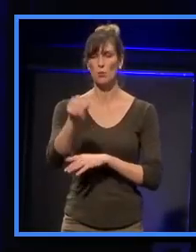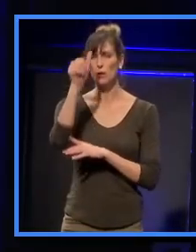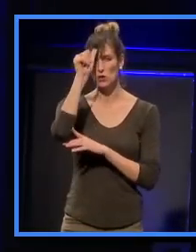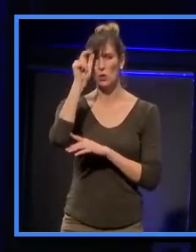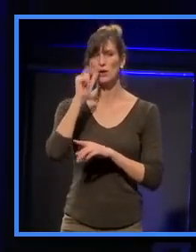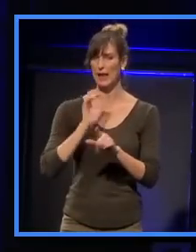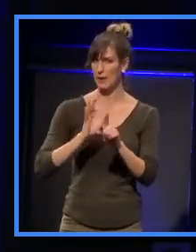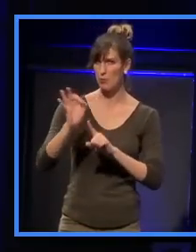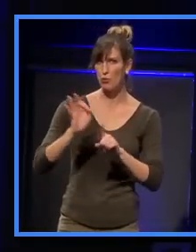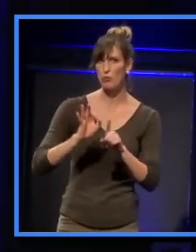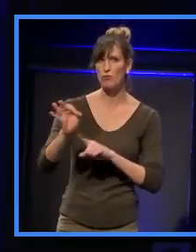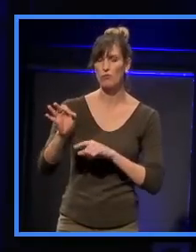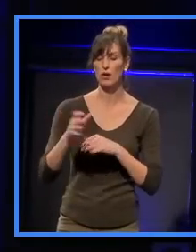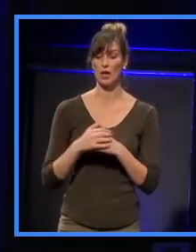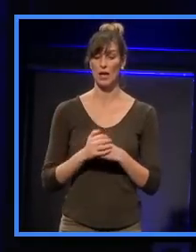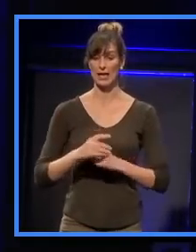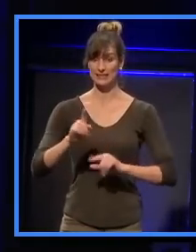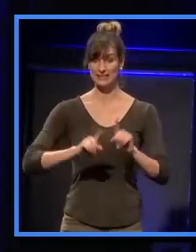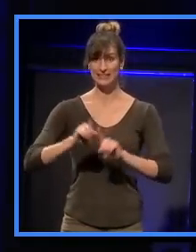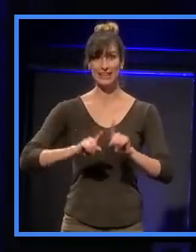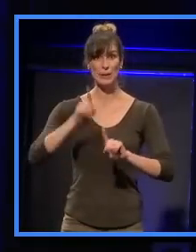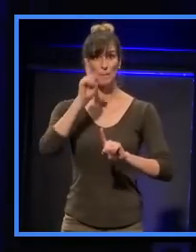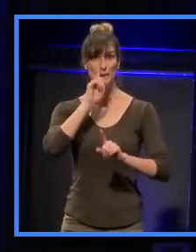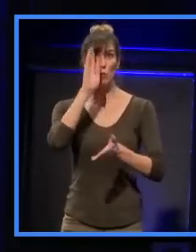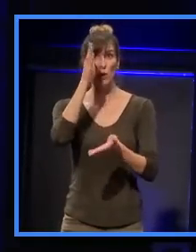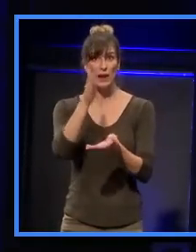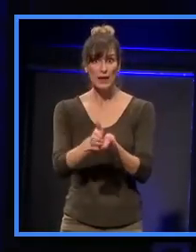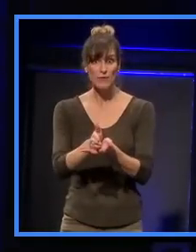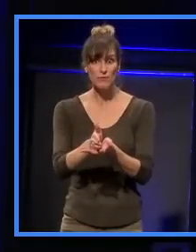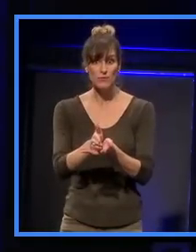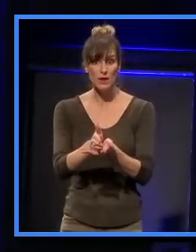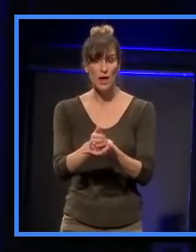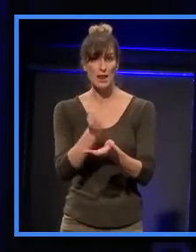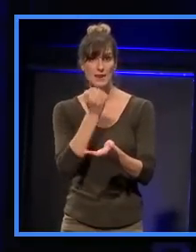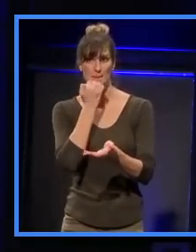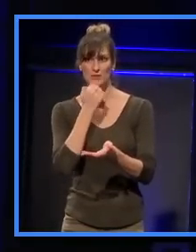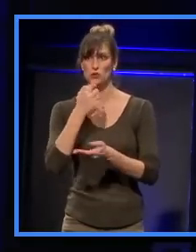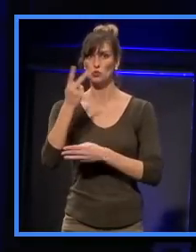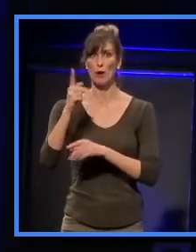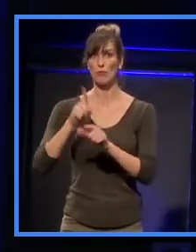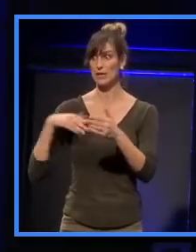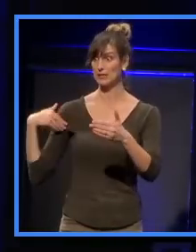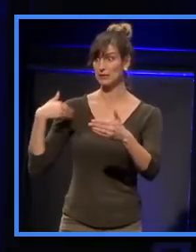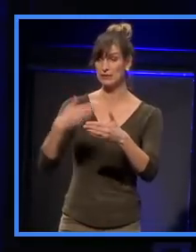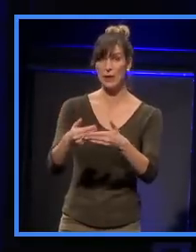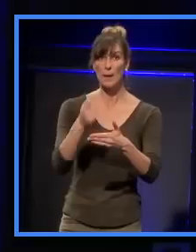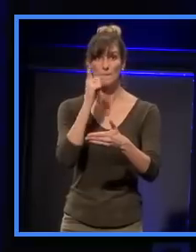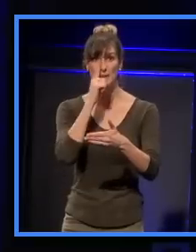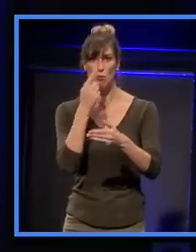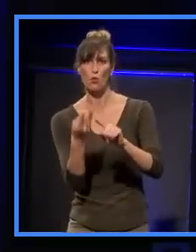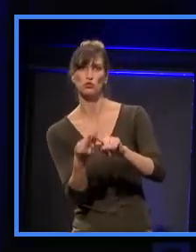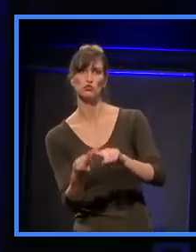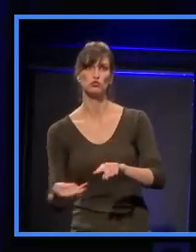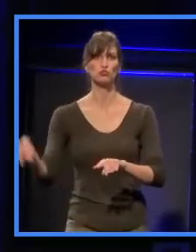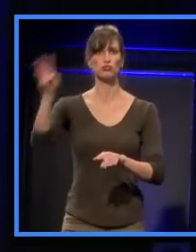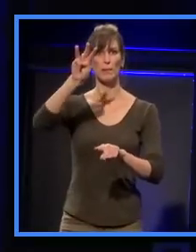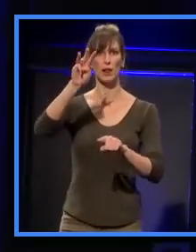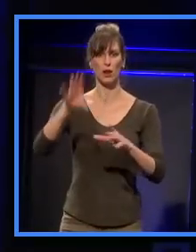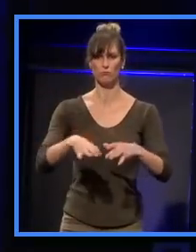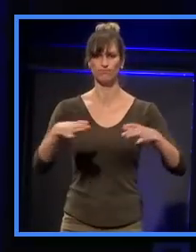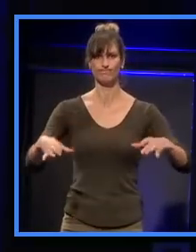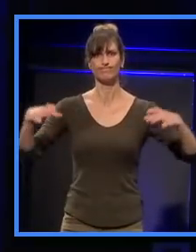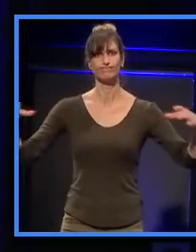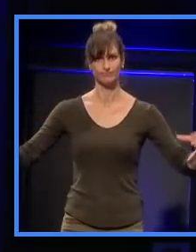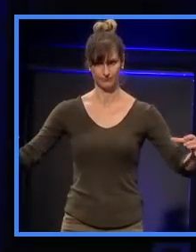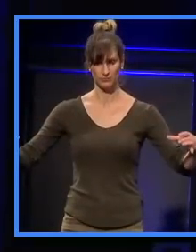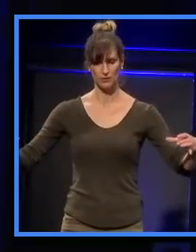In a city residence, the numbers have tripled to 30,000 in just the last 12 years. And we know between the last